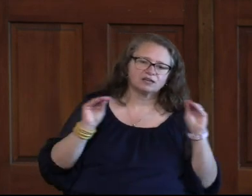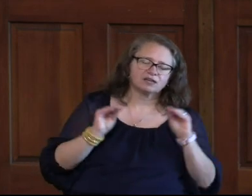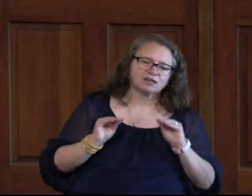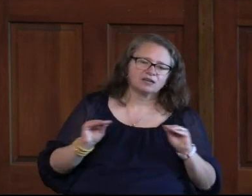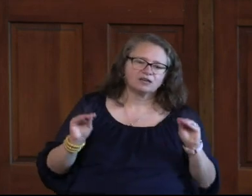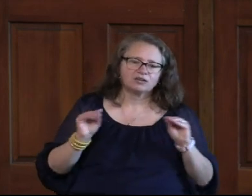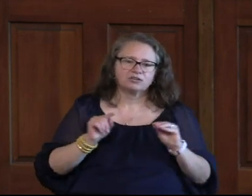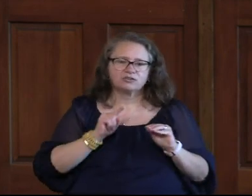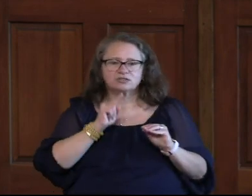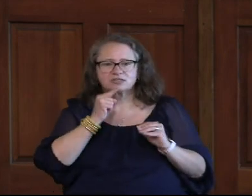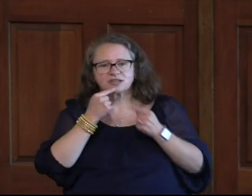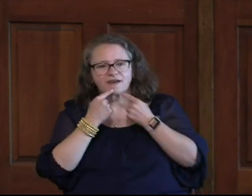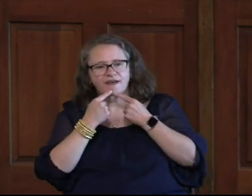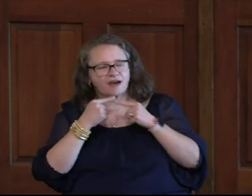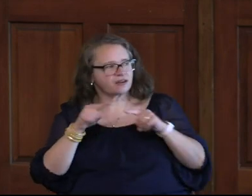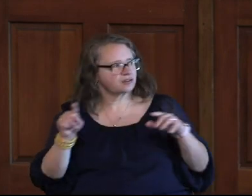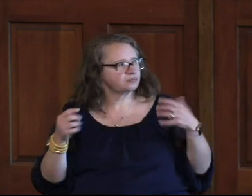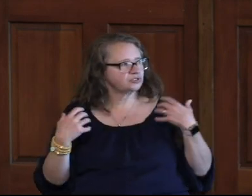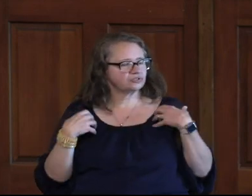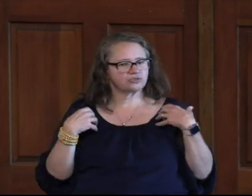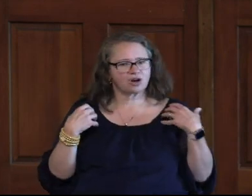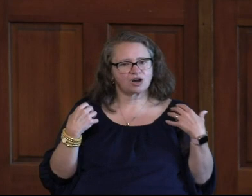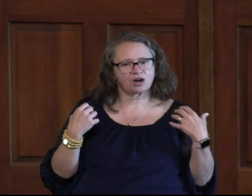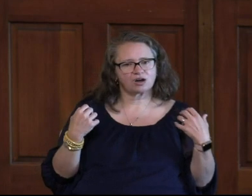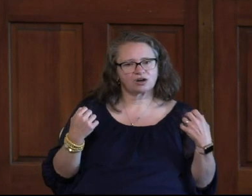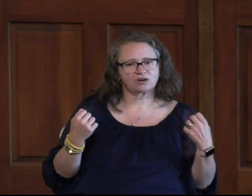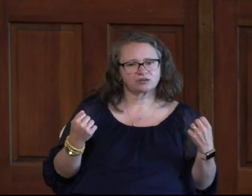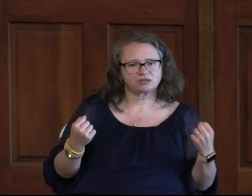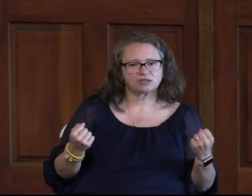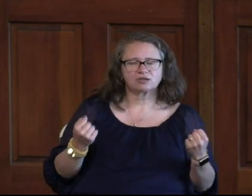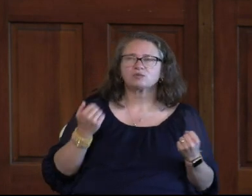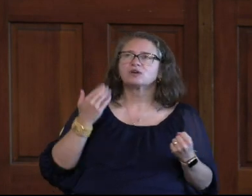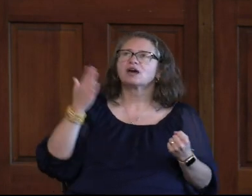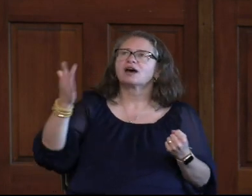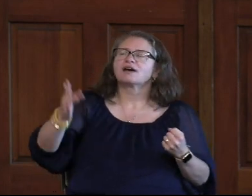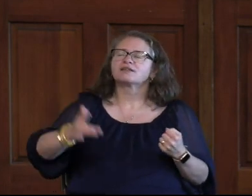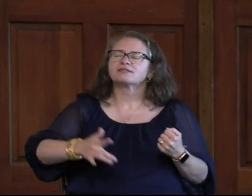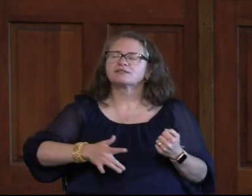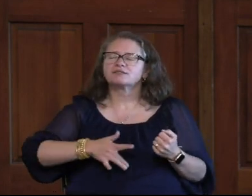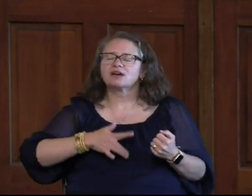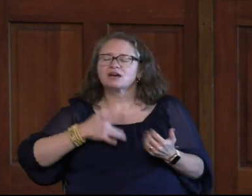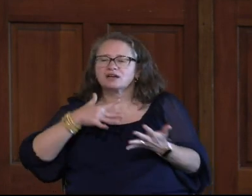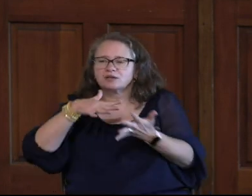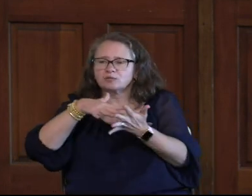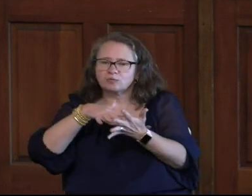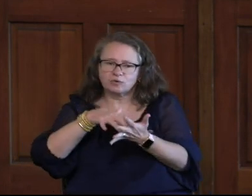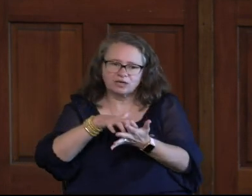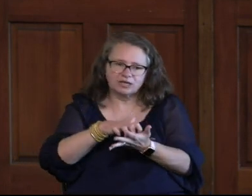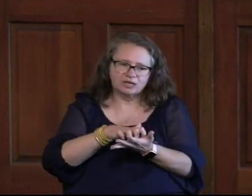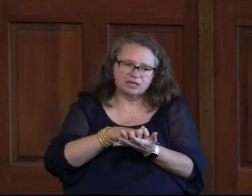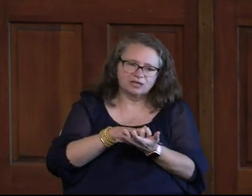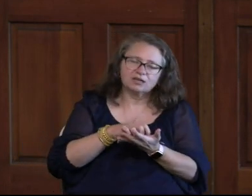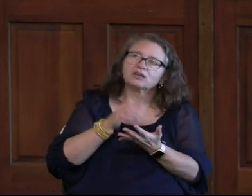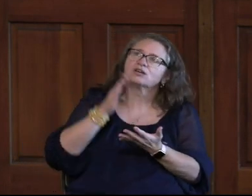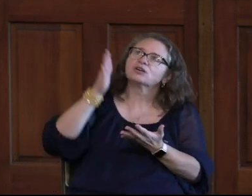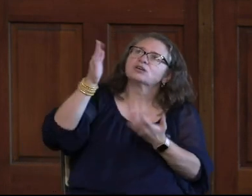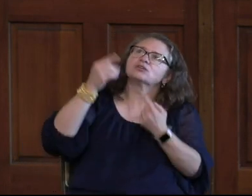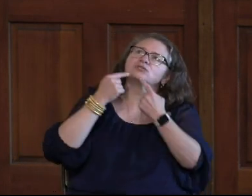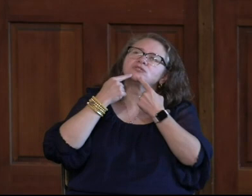and you say I am strong when I think I am weak